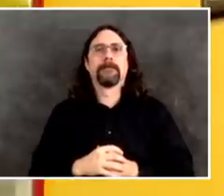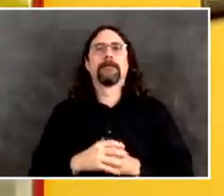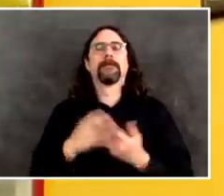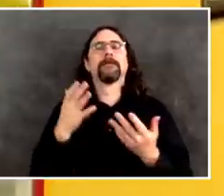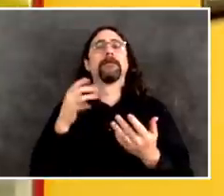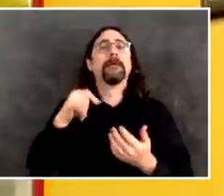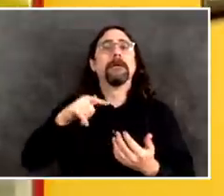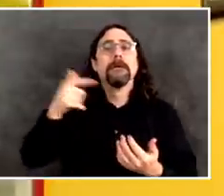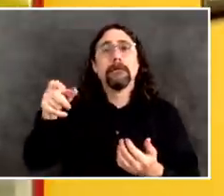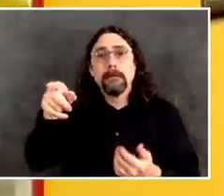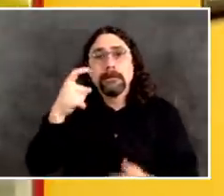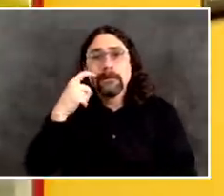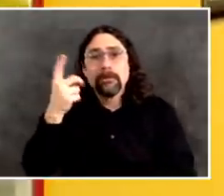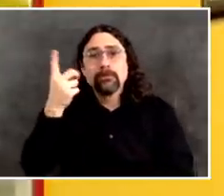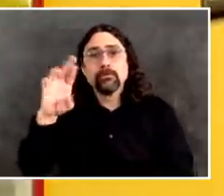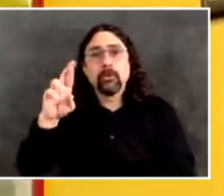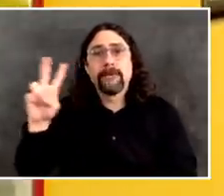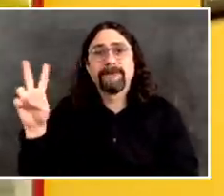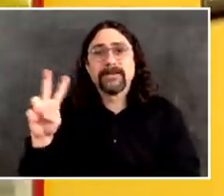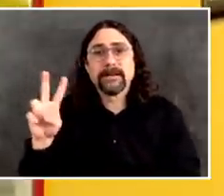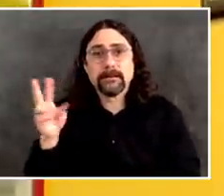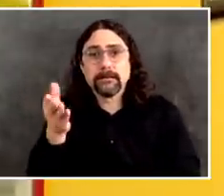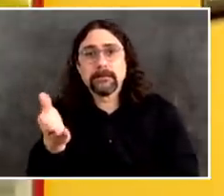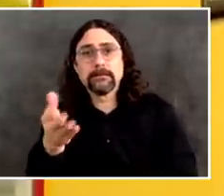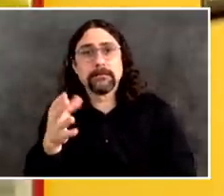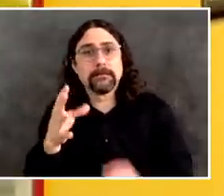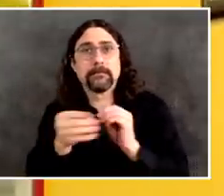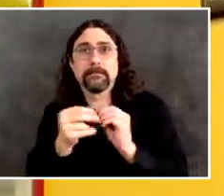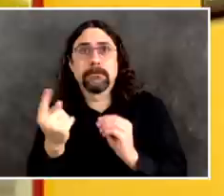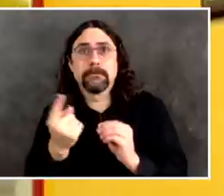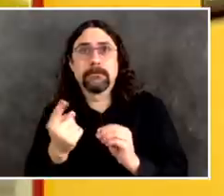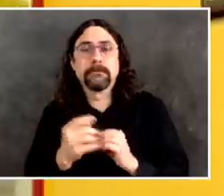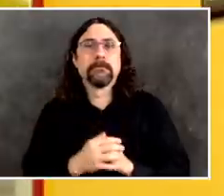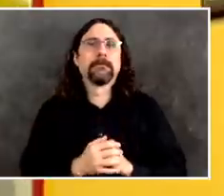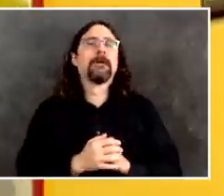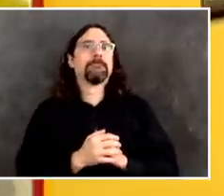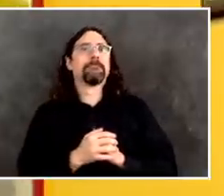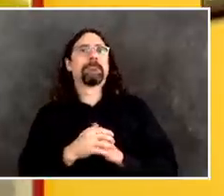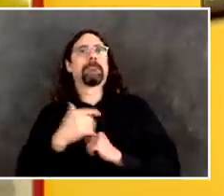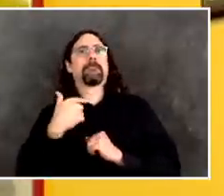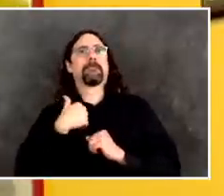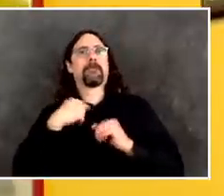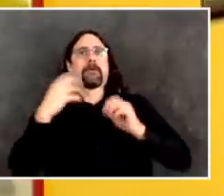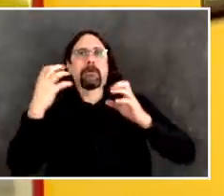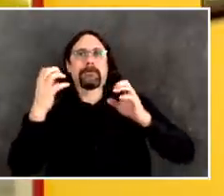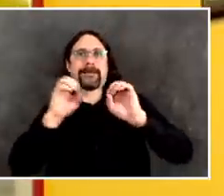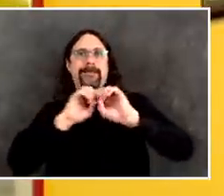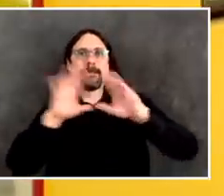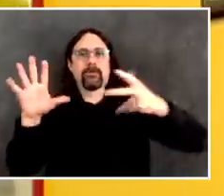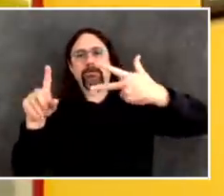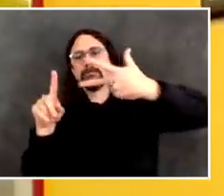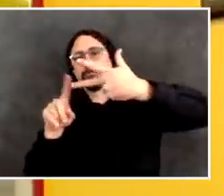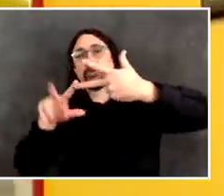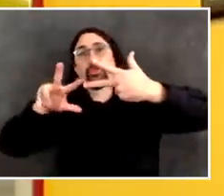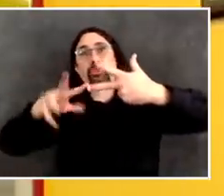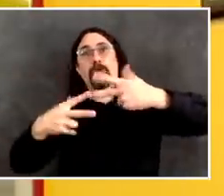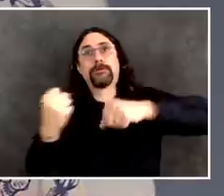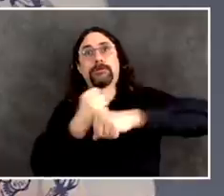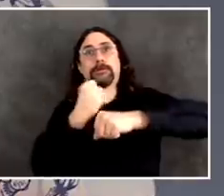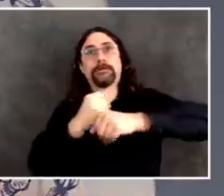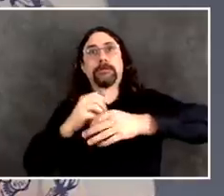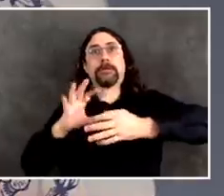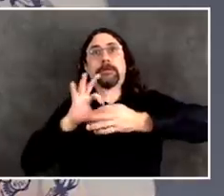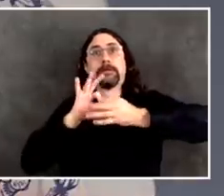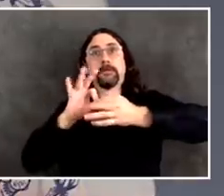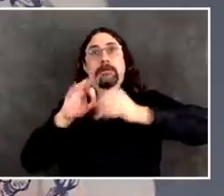not just H&H. I think you probably know that, but just wanted to make that very clear as do the testing parameters. Right. So just to pick up on